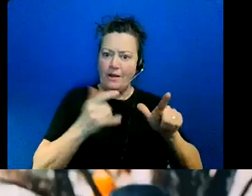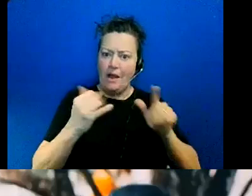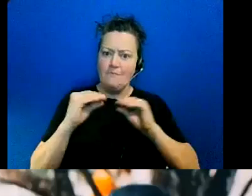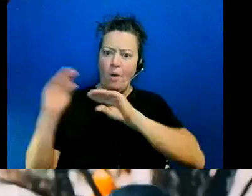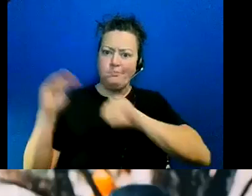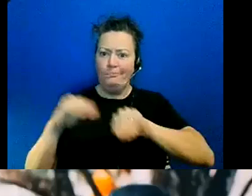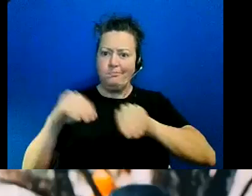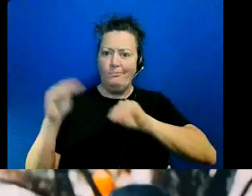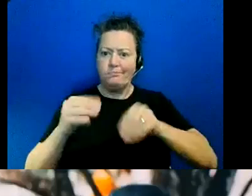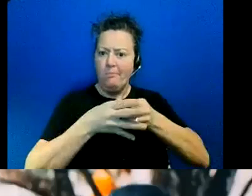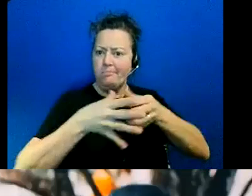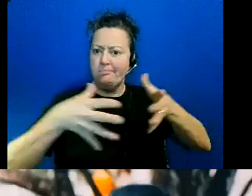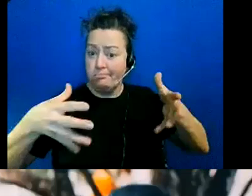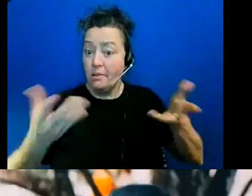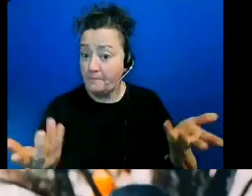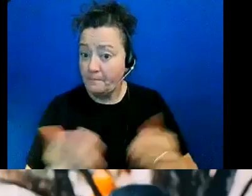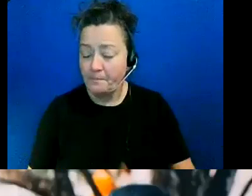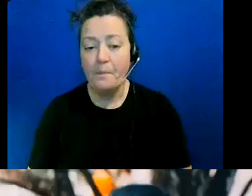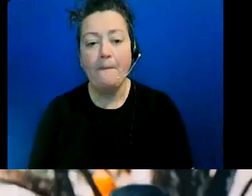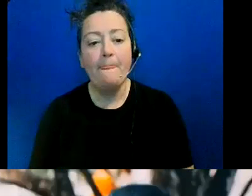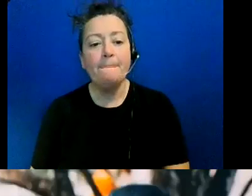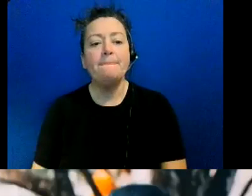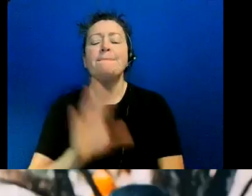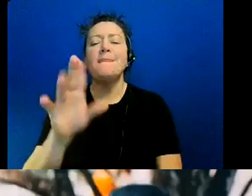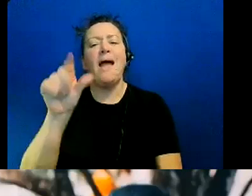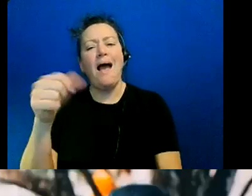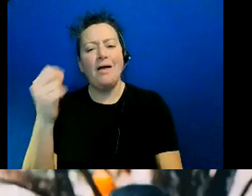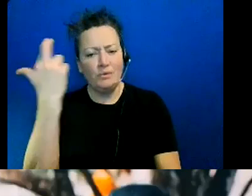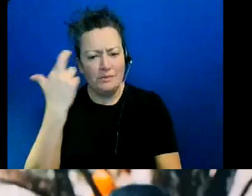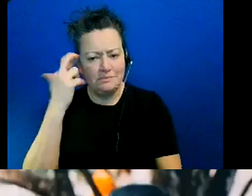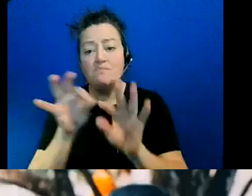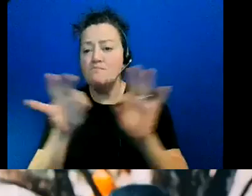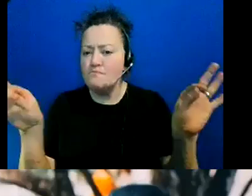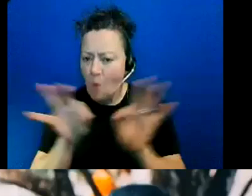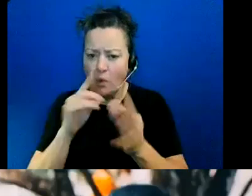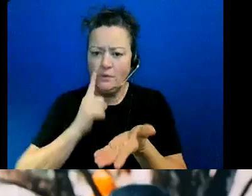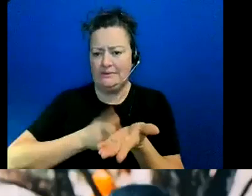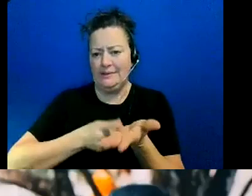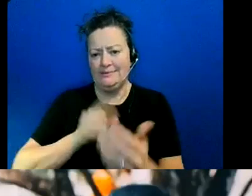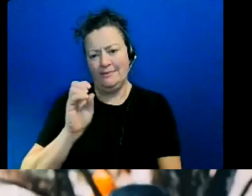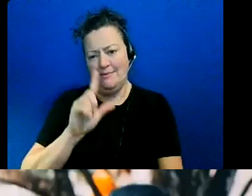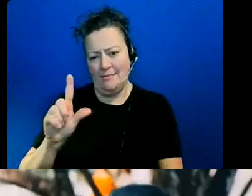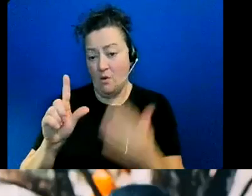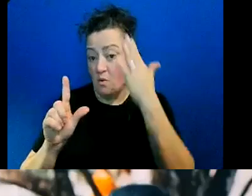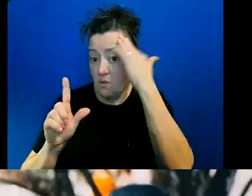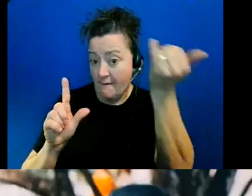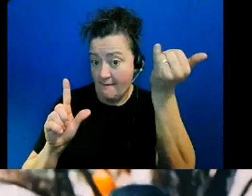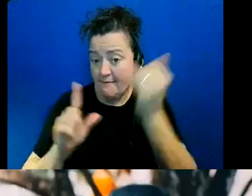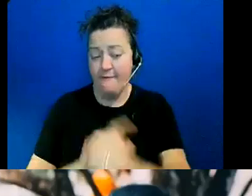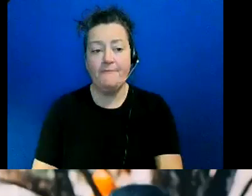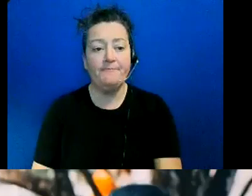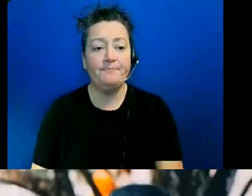and there's another important reason why we need to talk about language learners in our course